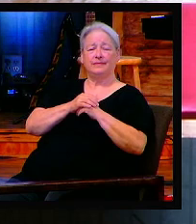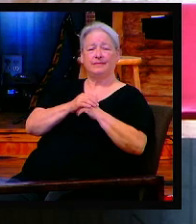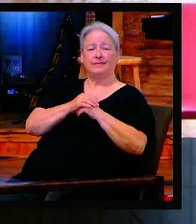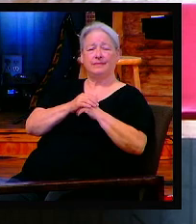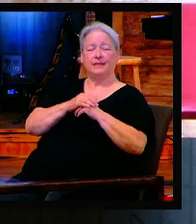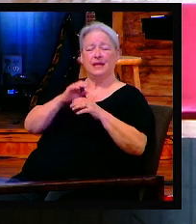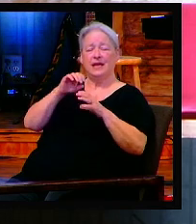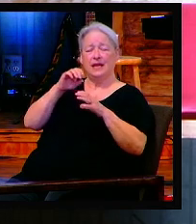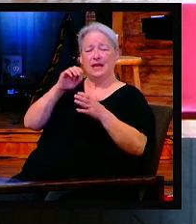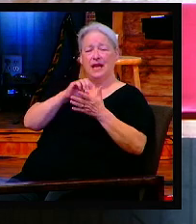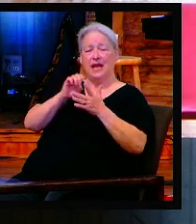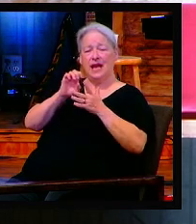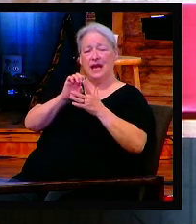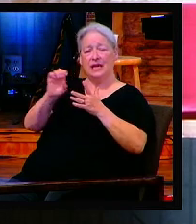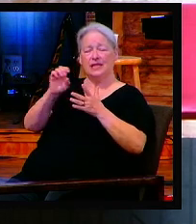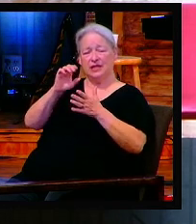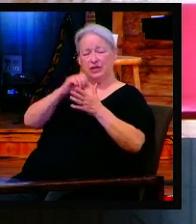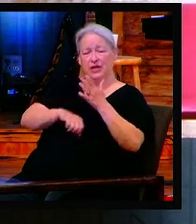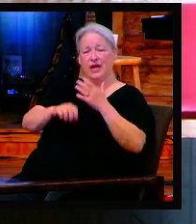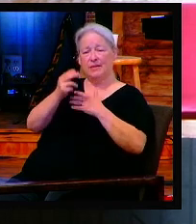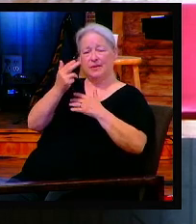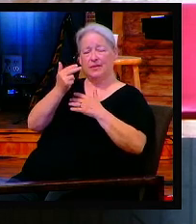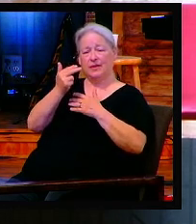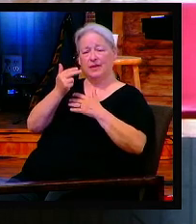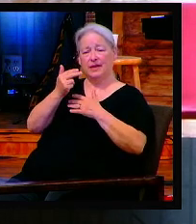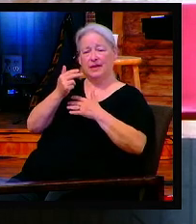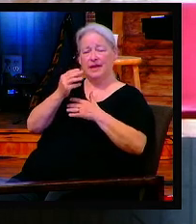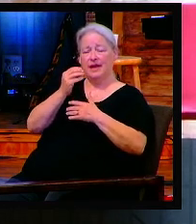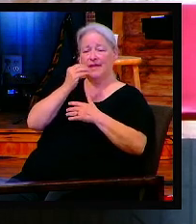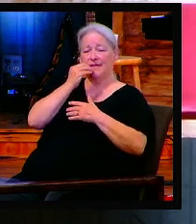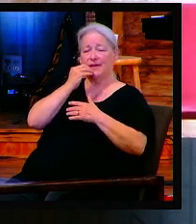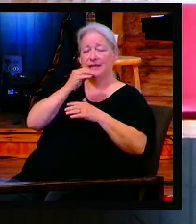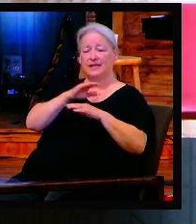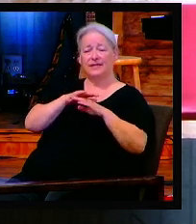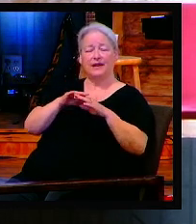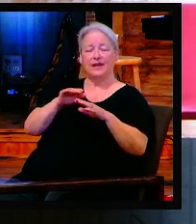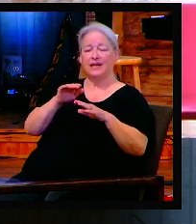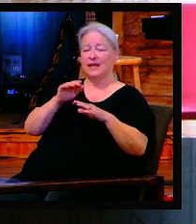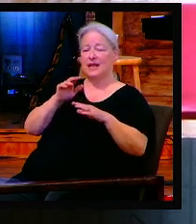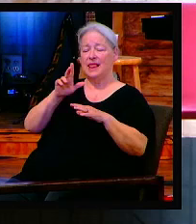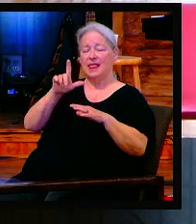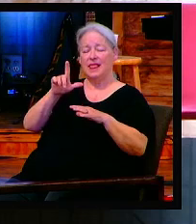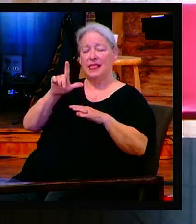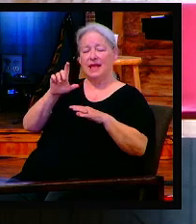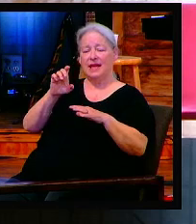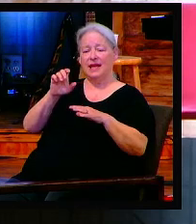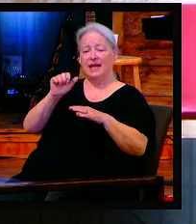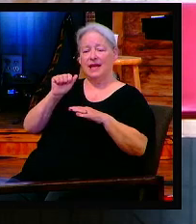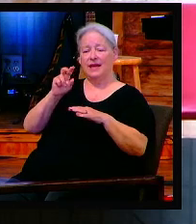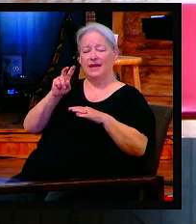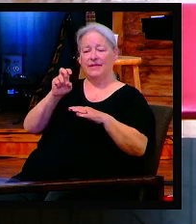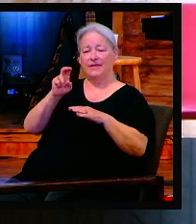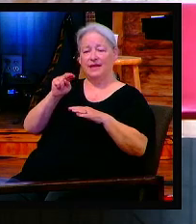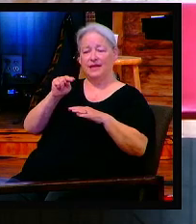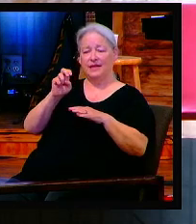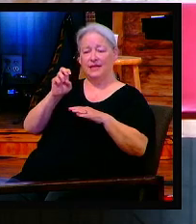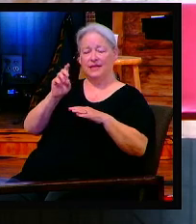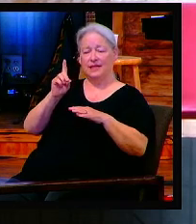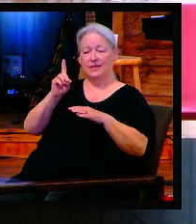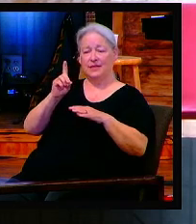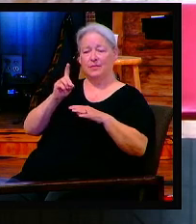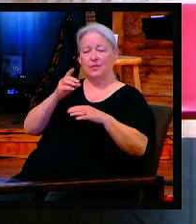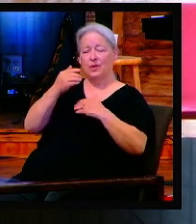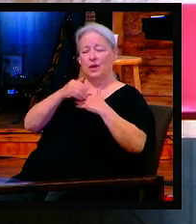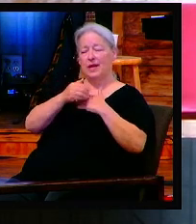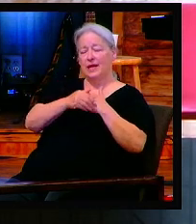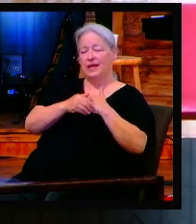Exodus chapter 13, the feast of unleavened bread, verse 3. And Moses said to the people, remember this day in which you went out of